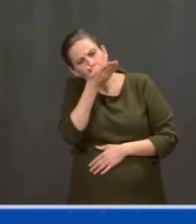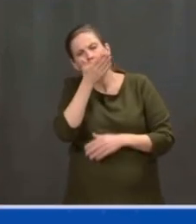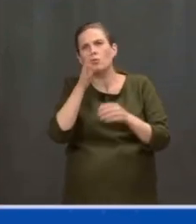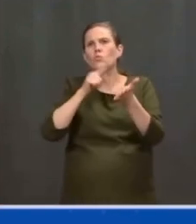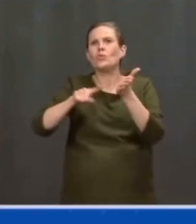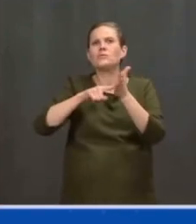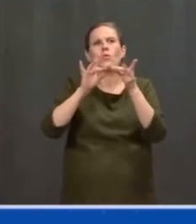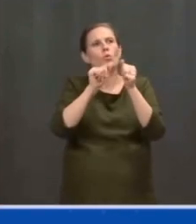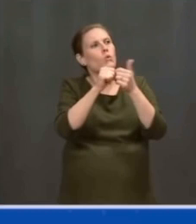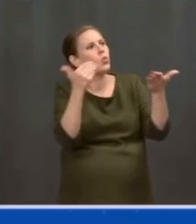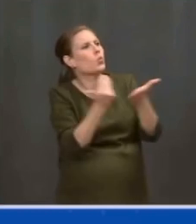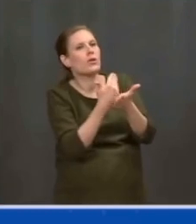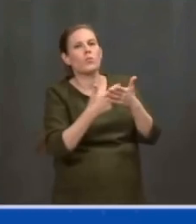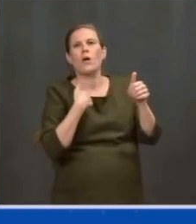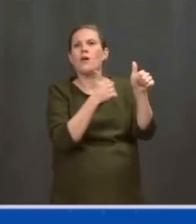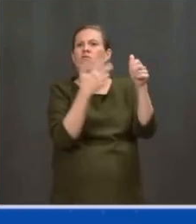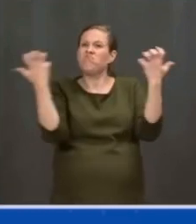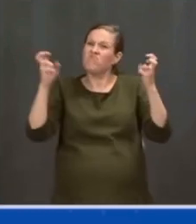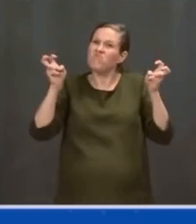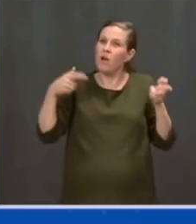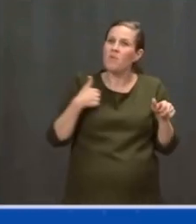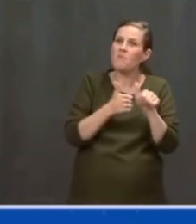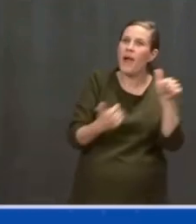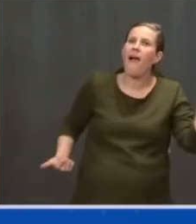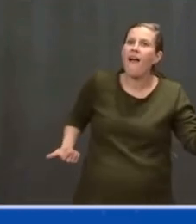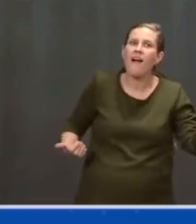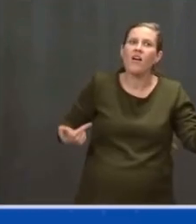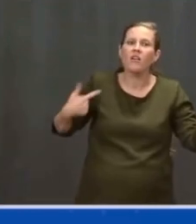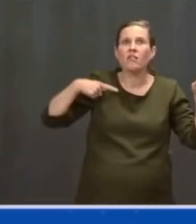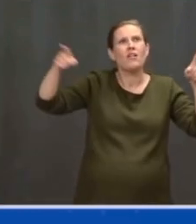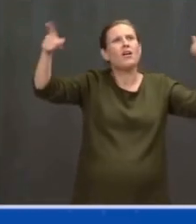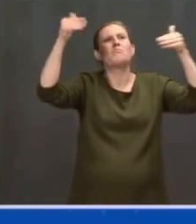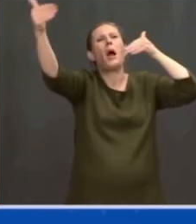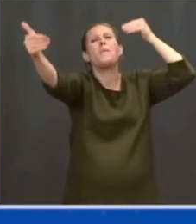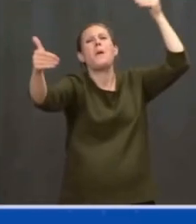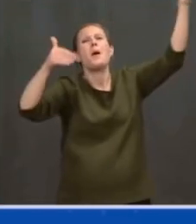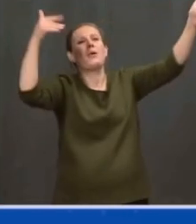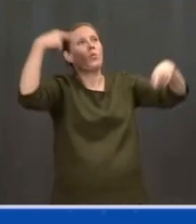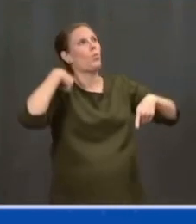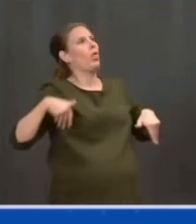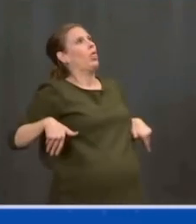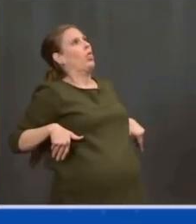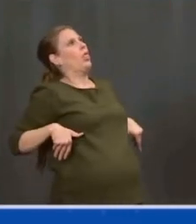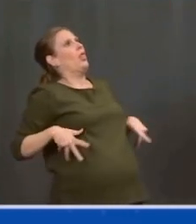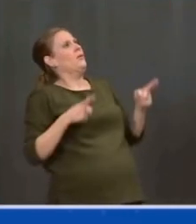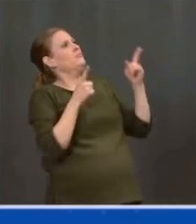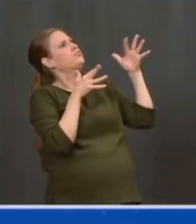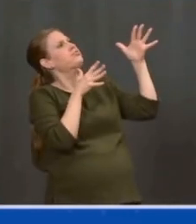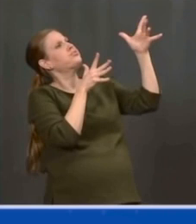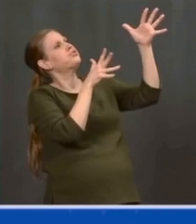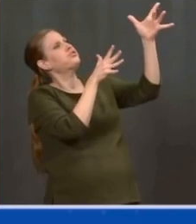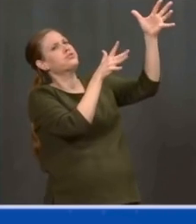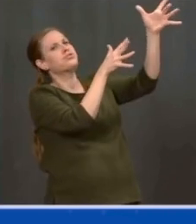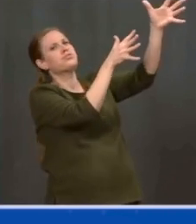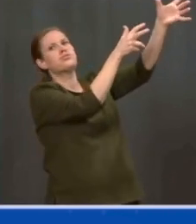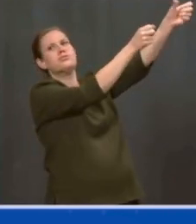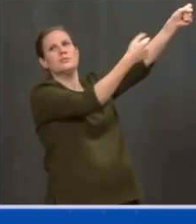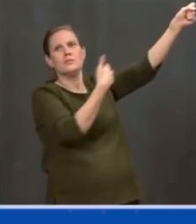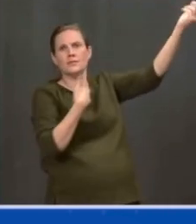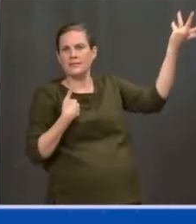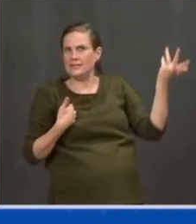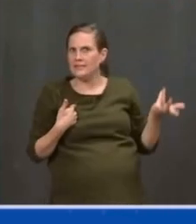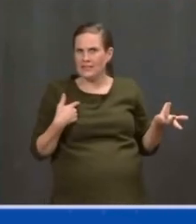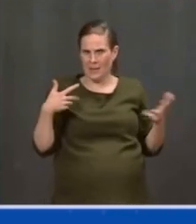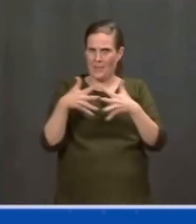The rest of the world is closing in and closing in fast. We can't allow this to continue. The American Jobs